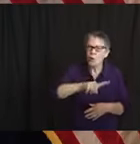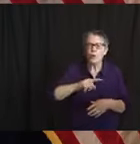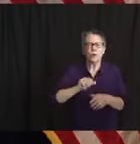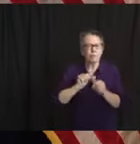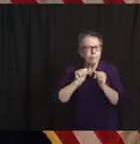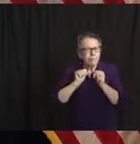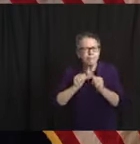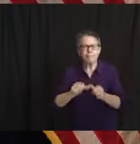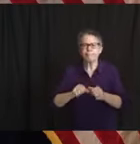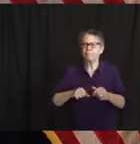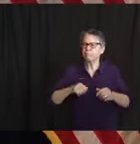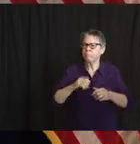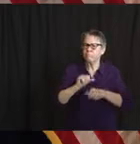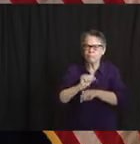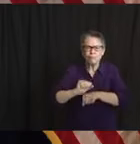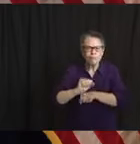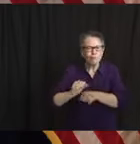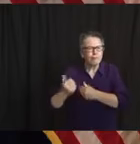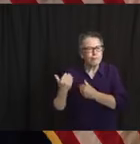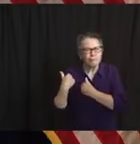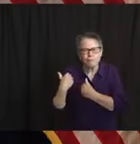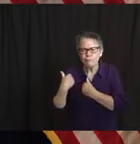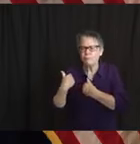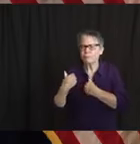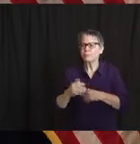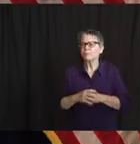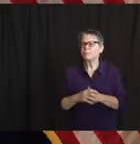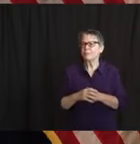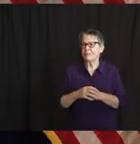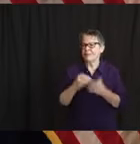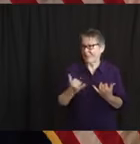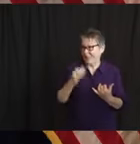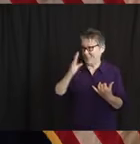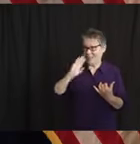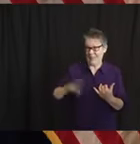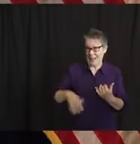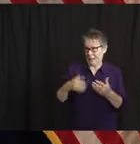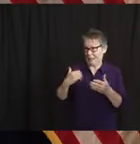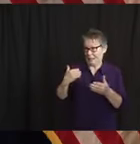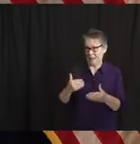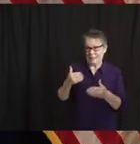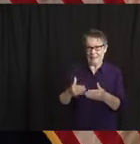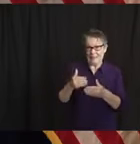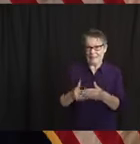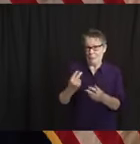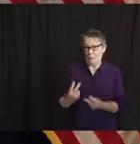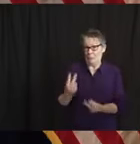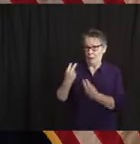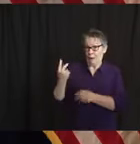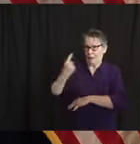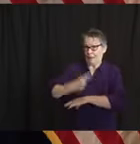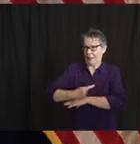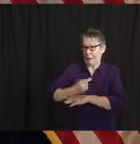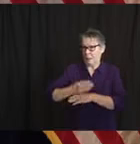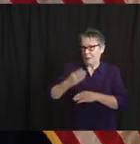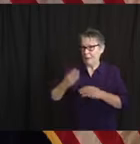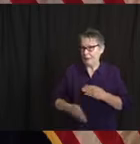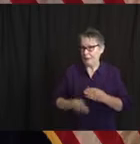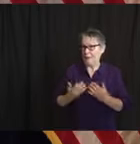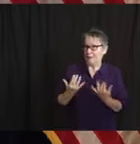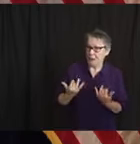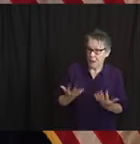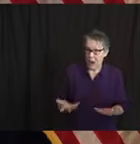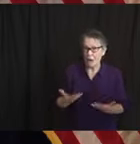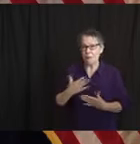toward a holiday, particularly as we take more steps. And we will take a meaningful amount of steps over the next couple of days. So stay tuned,